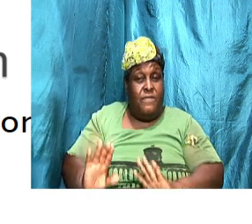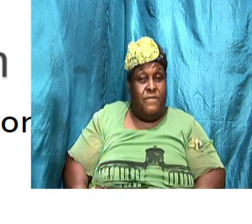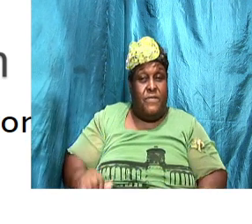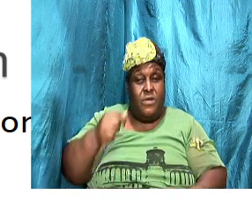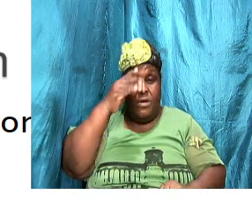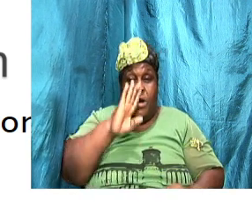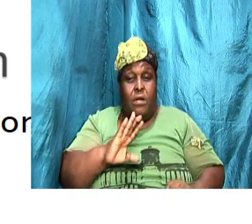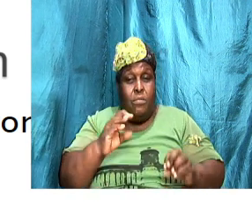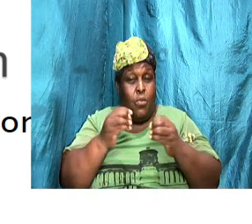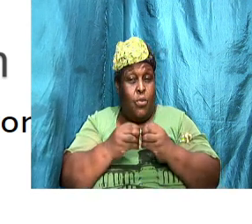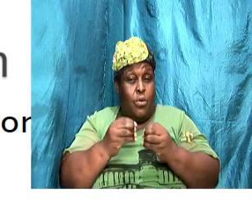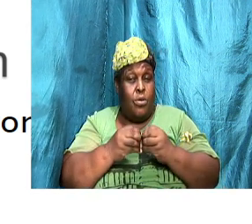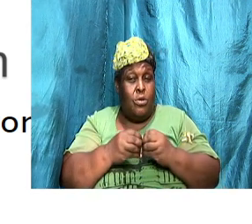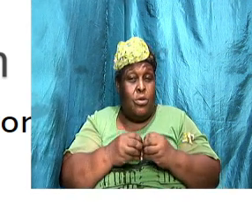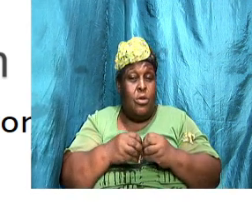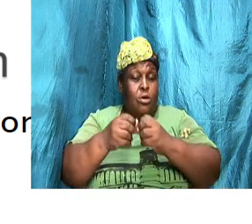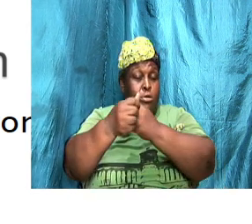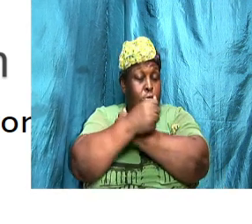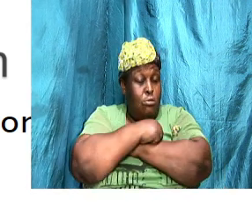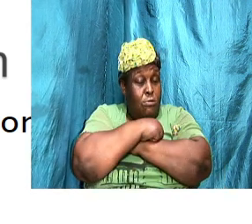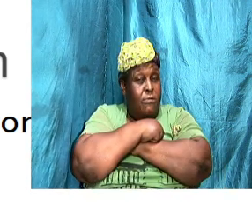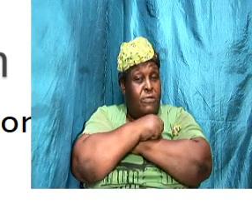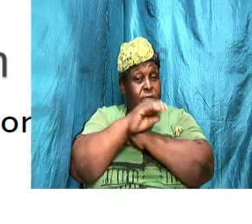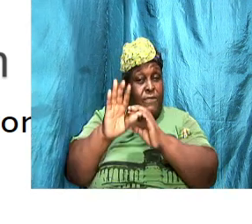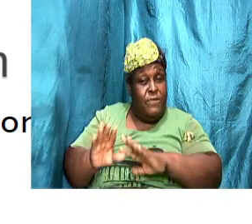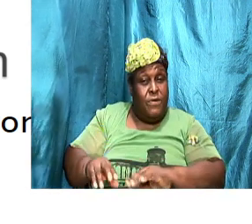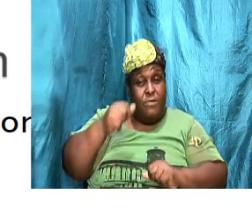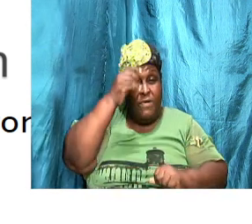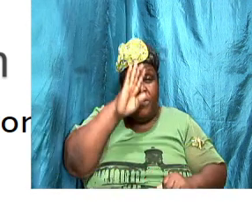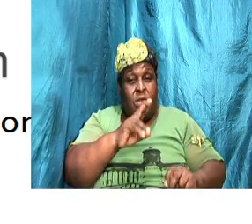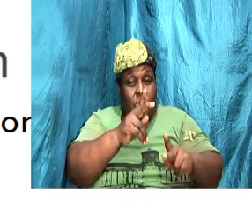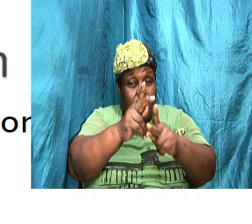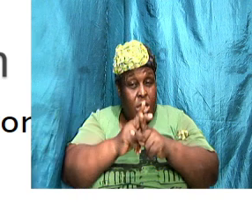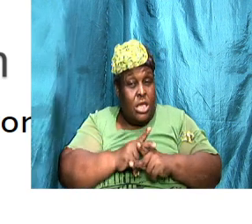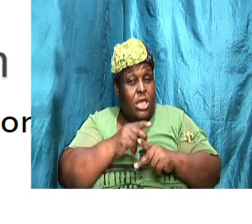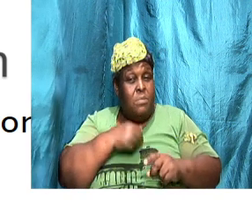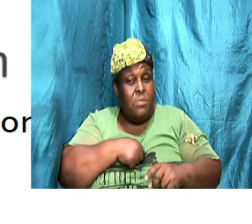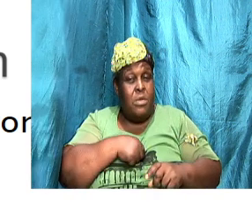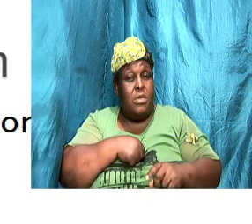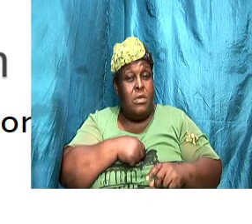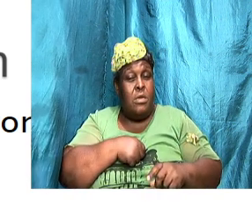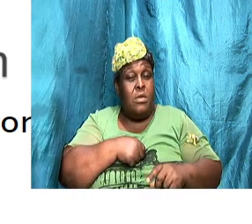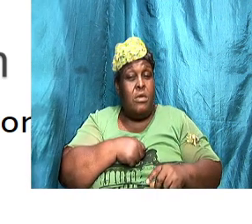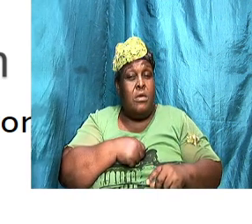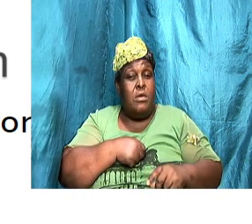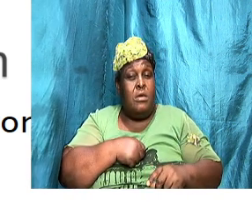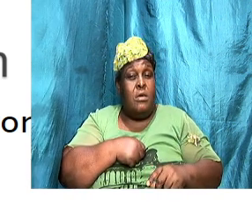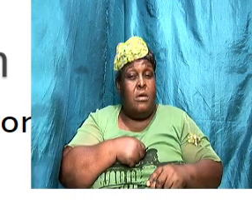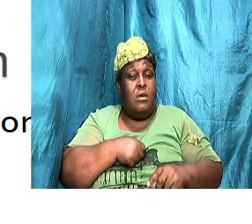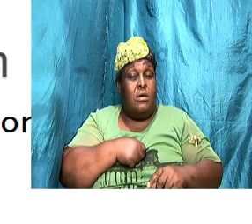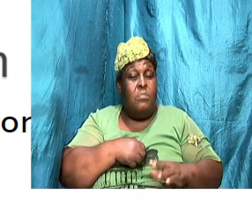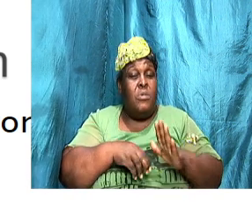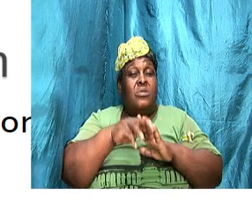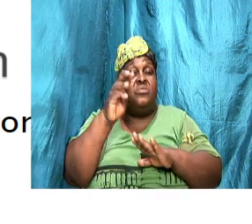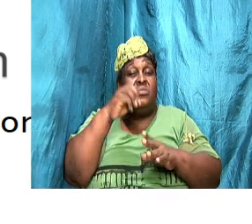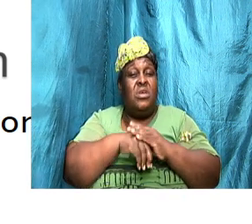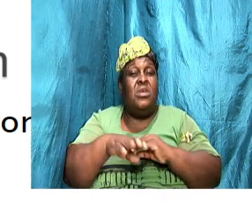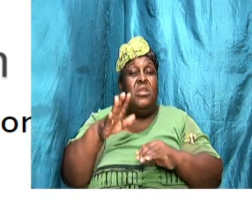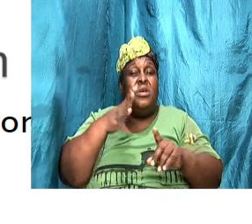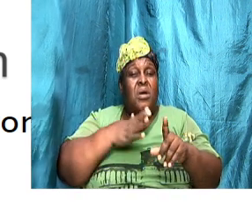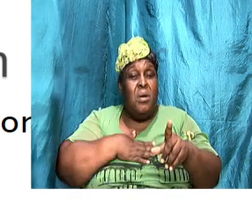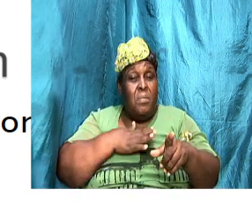going outside of my marriage you can tell where some people relationship